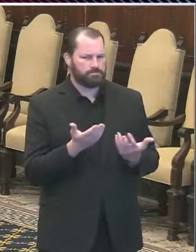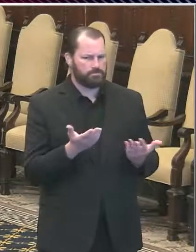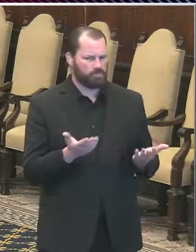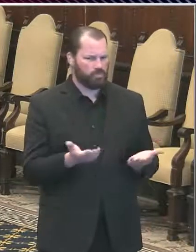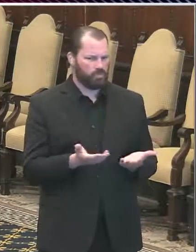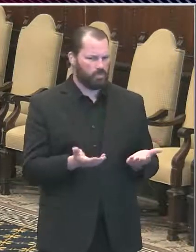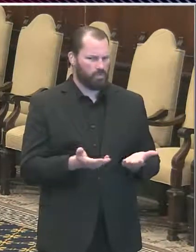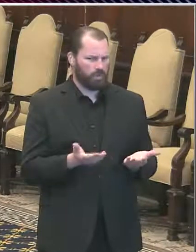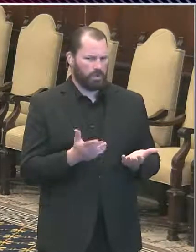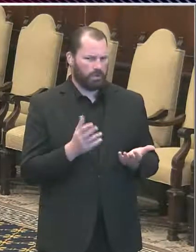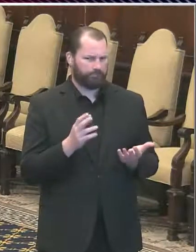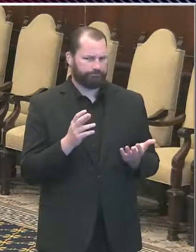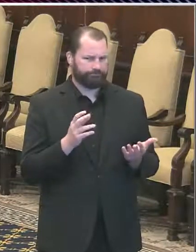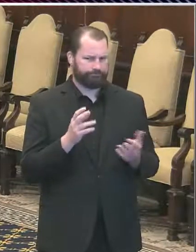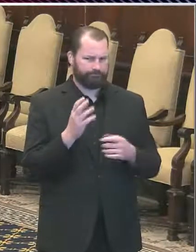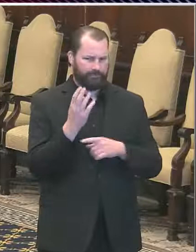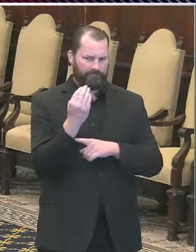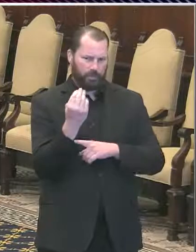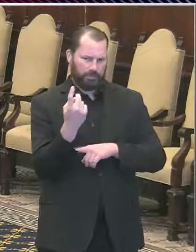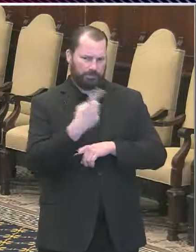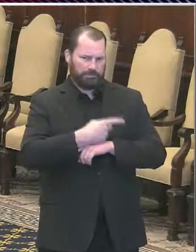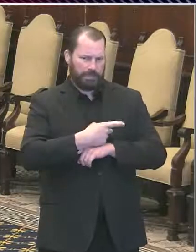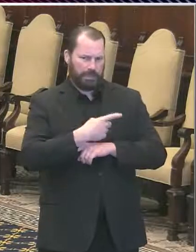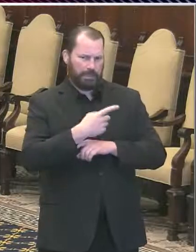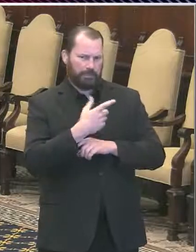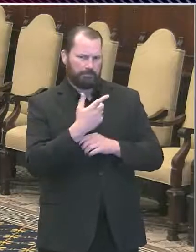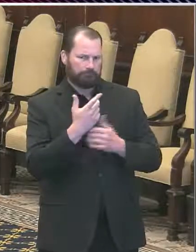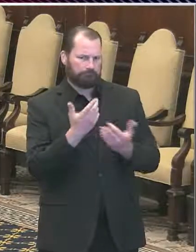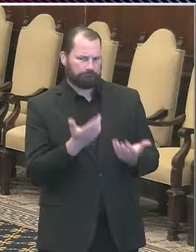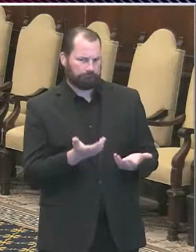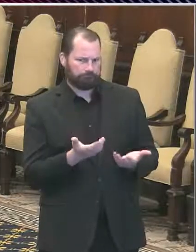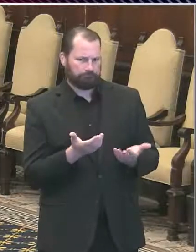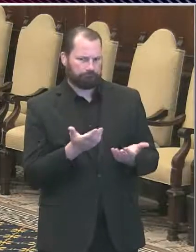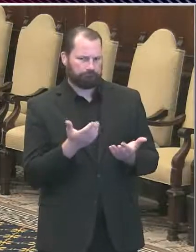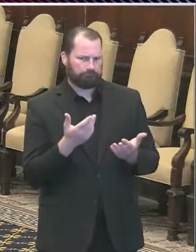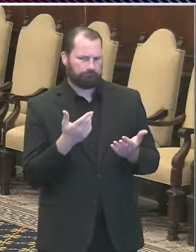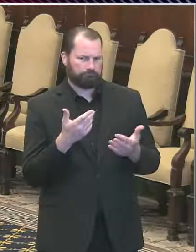Philadelphia from meeting the state-required guidelines to move into the first phase of reopening?